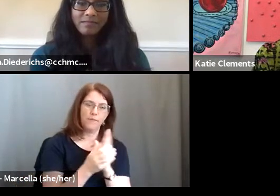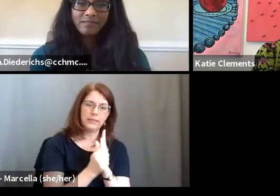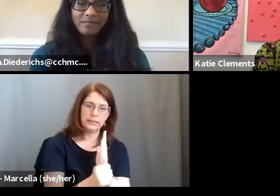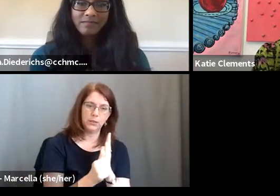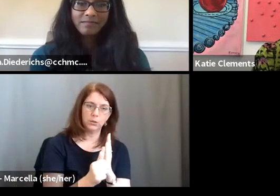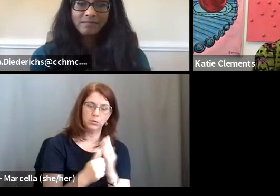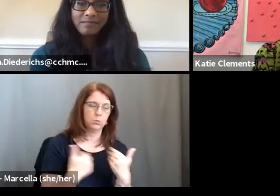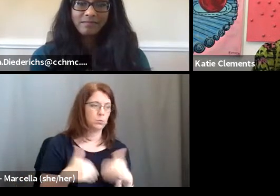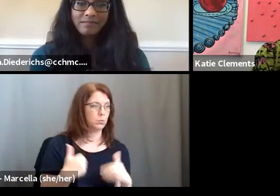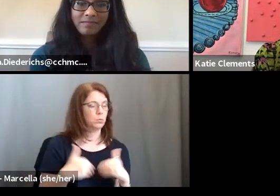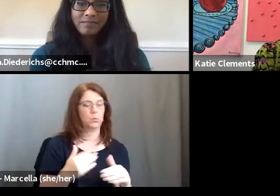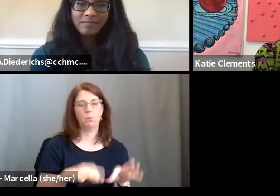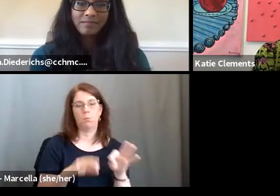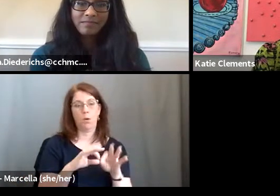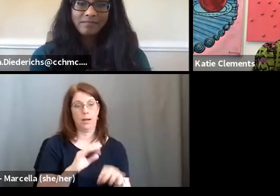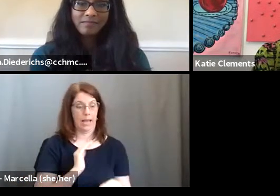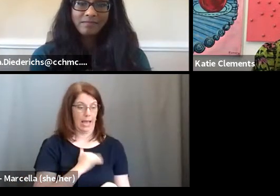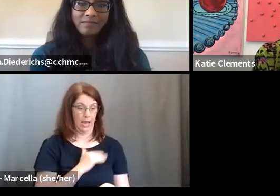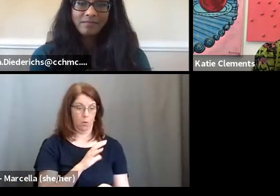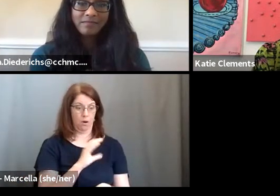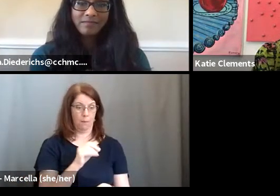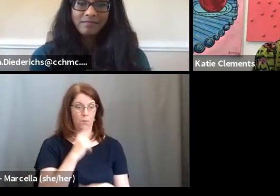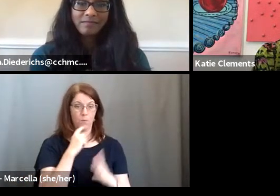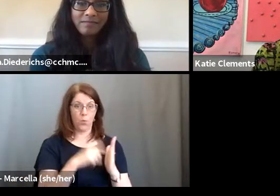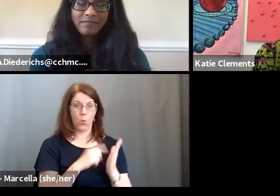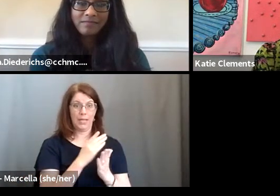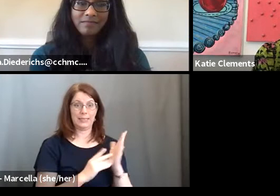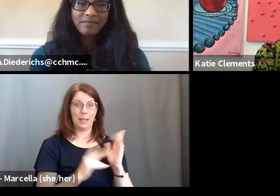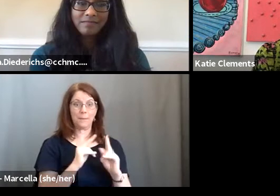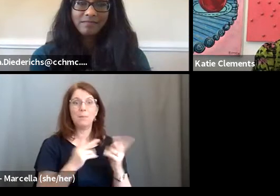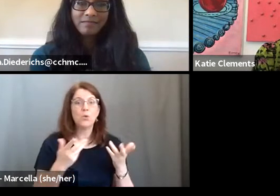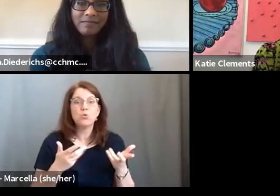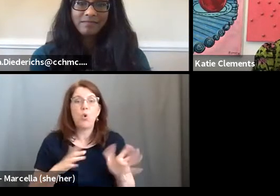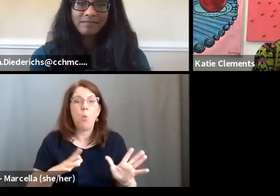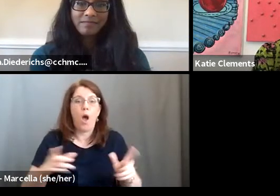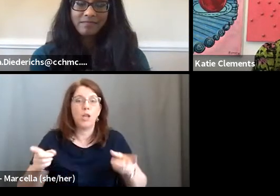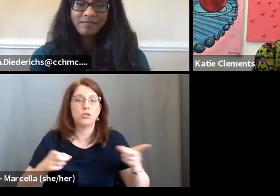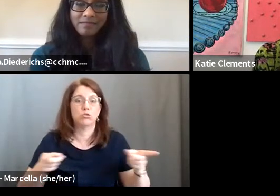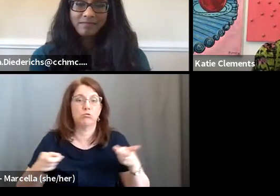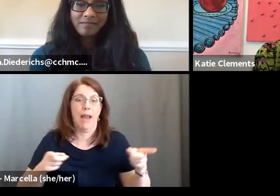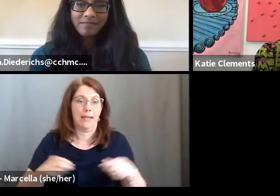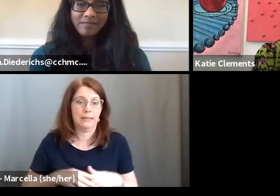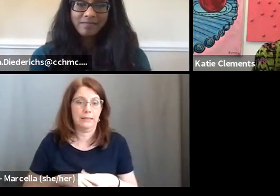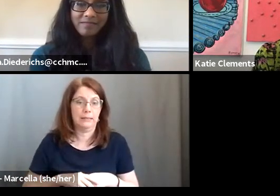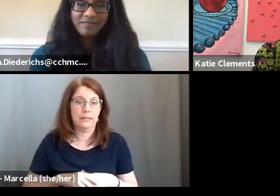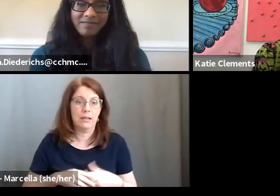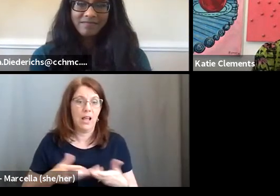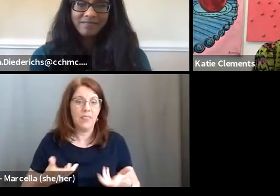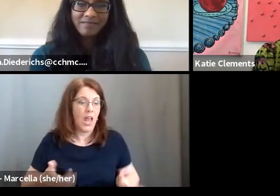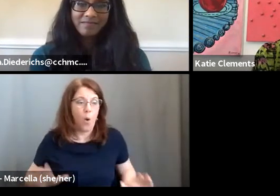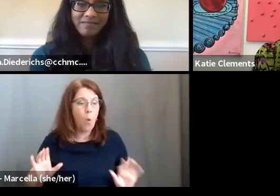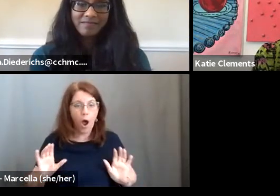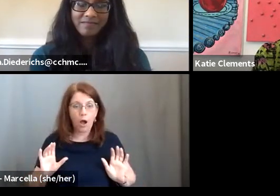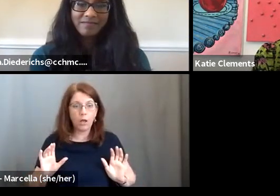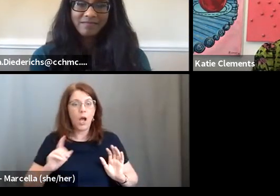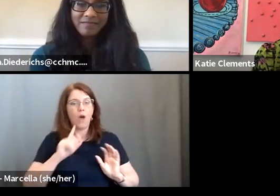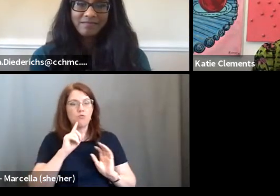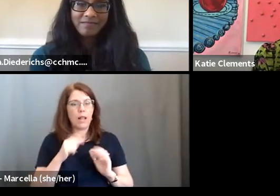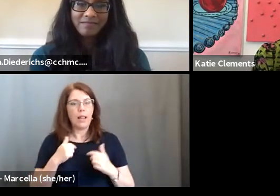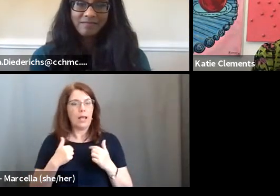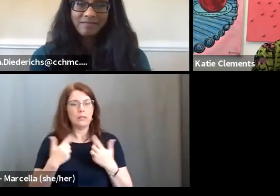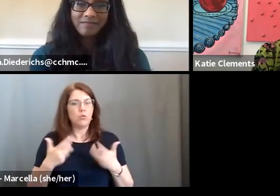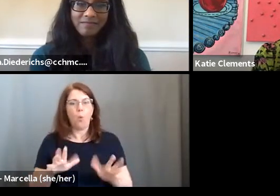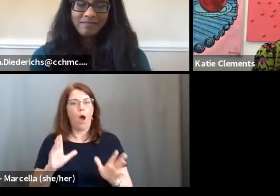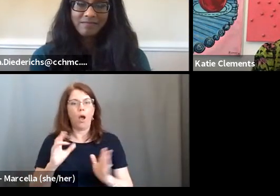in our company is that some people don't really want to direct. They, they don't, they really want to be the art